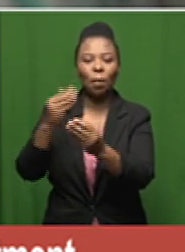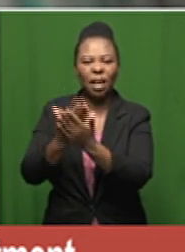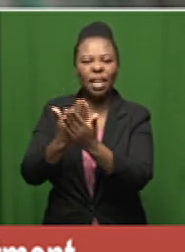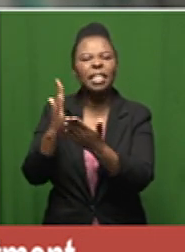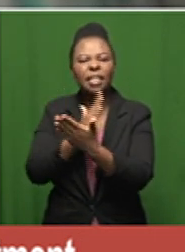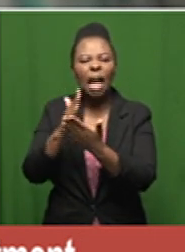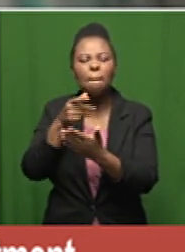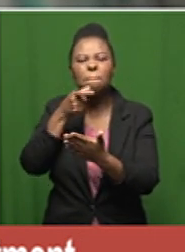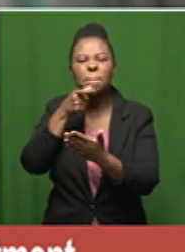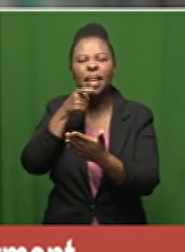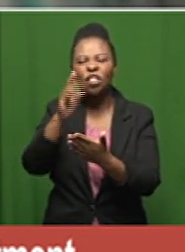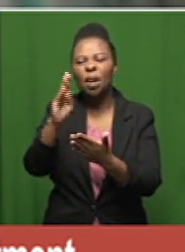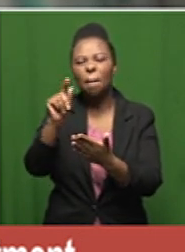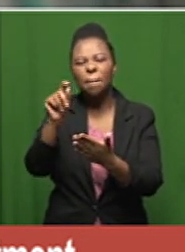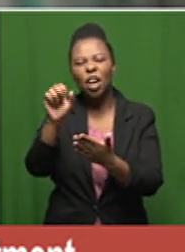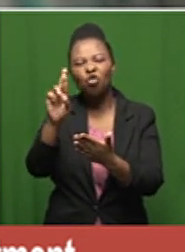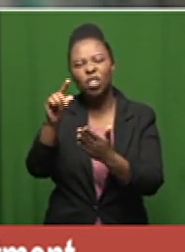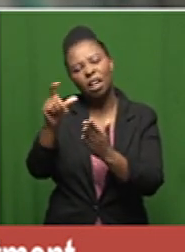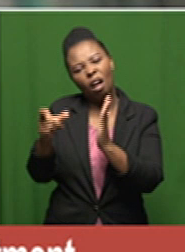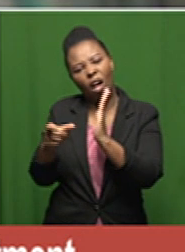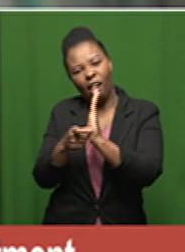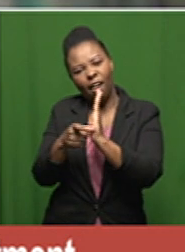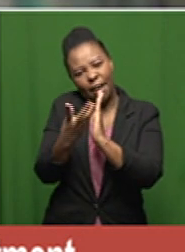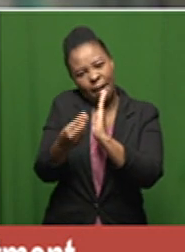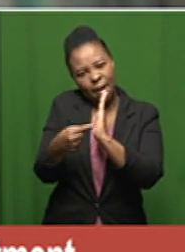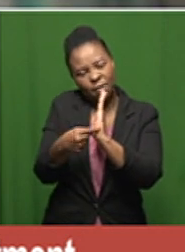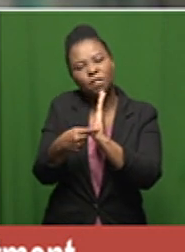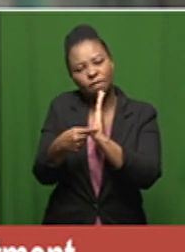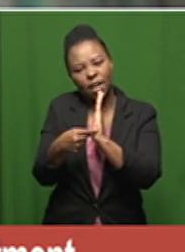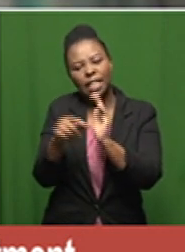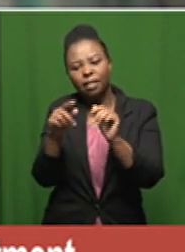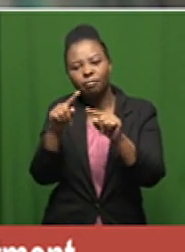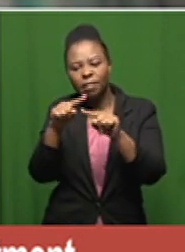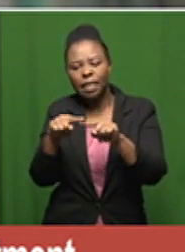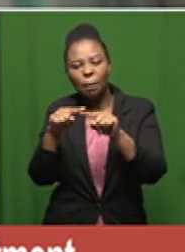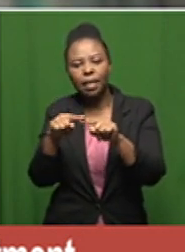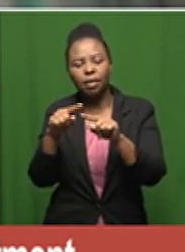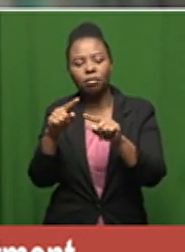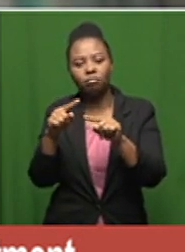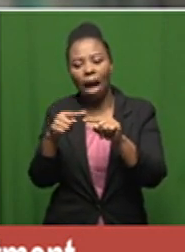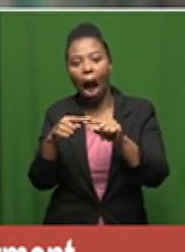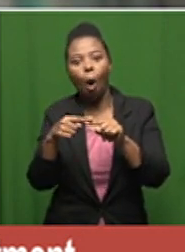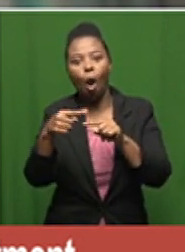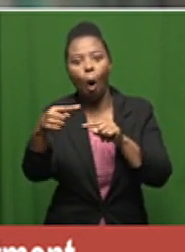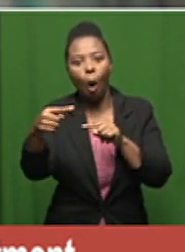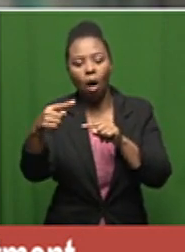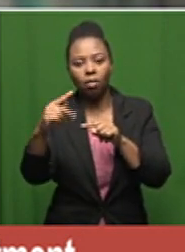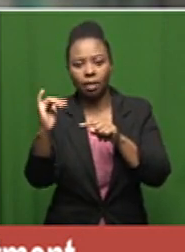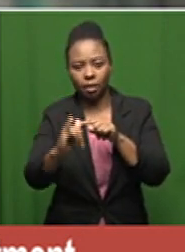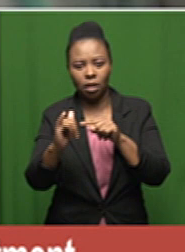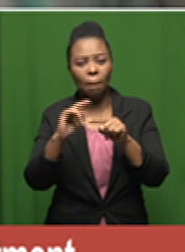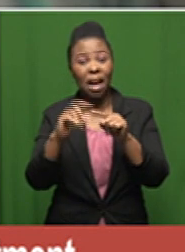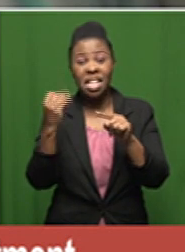battery which has a certain degree of uh life in them um but uh if not your oxygen